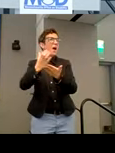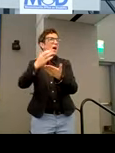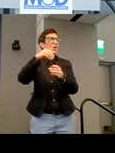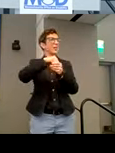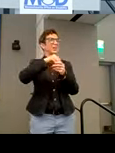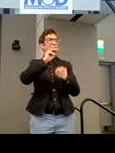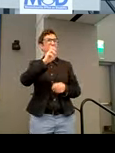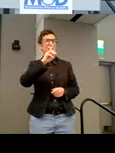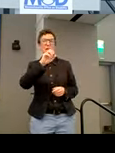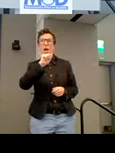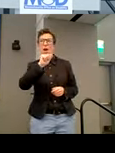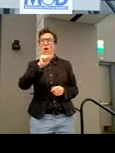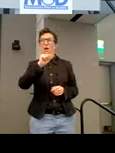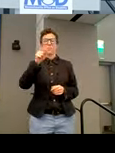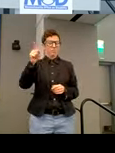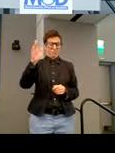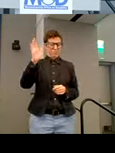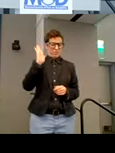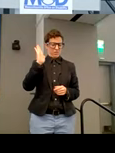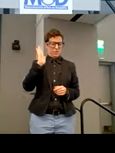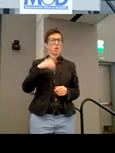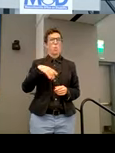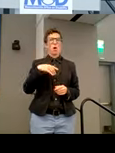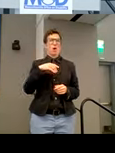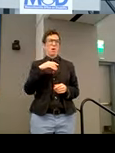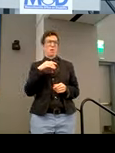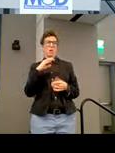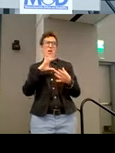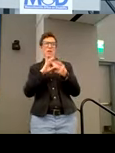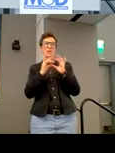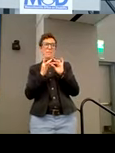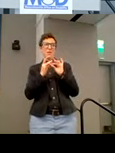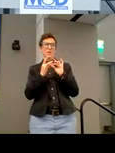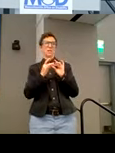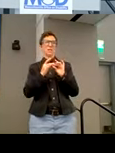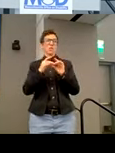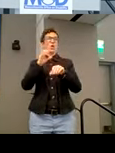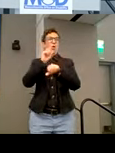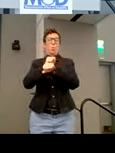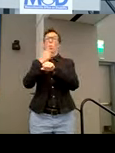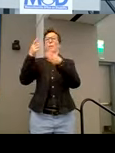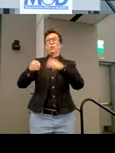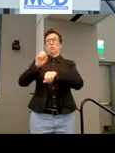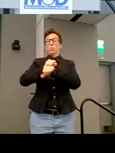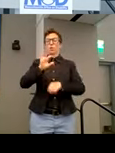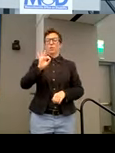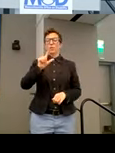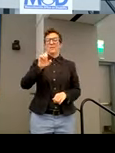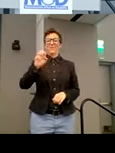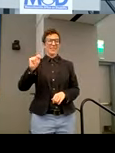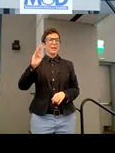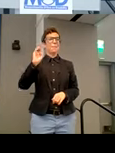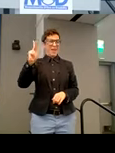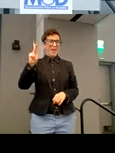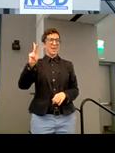was at the height of her Paralympic success. And she was there as a speaker, mass general, when the BCL mass general